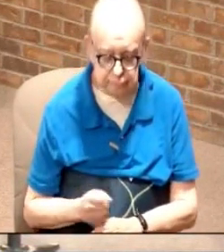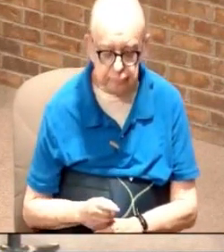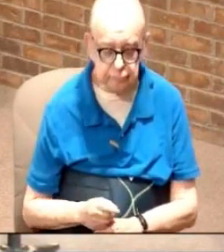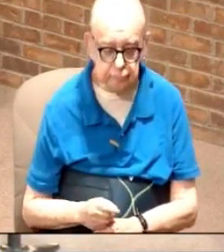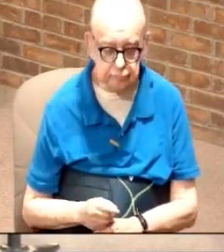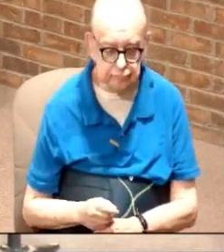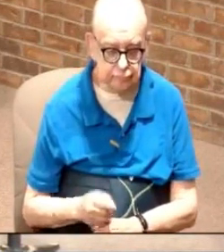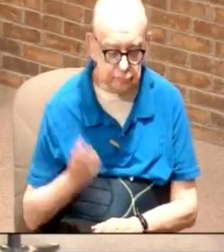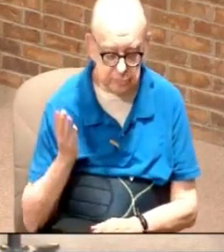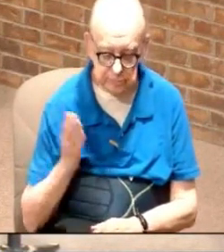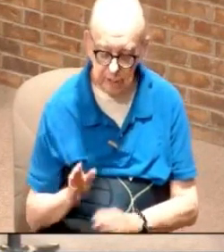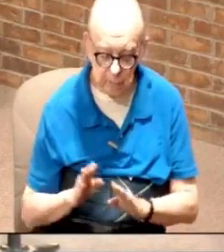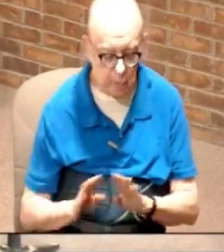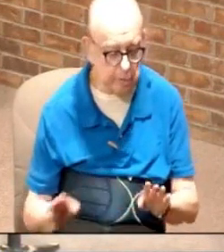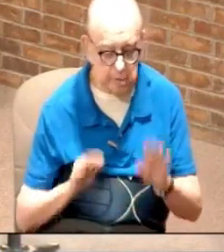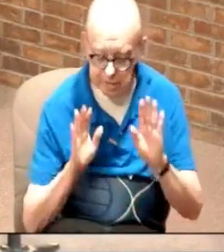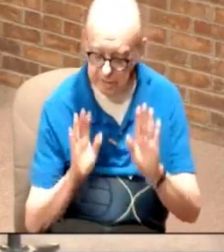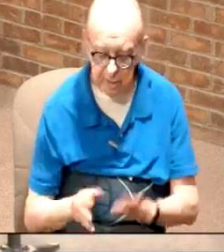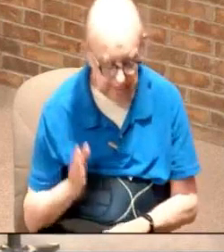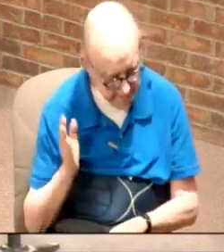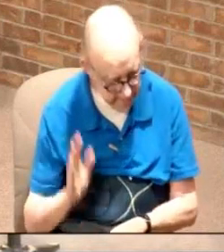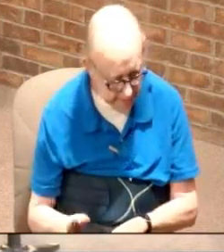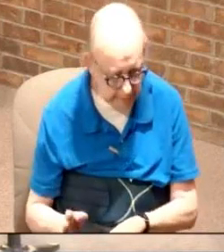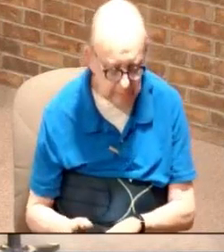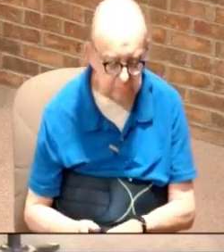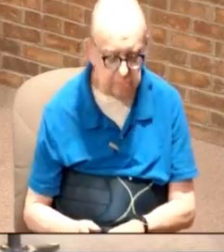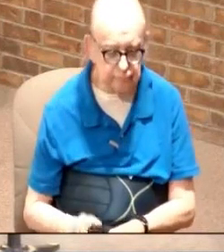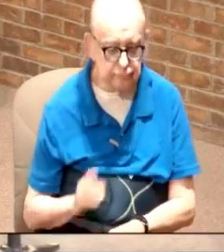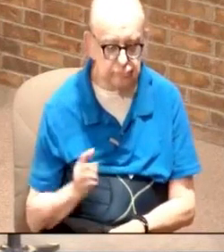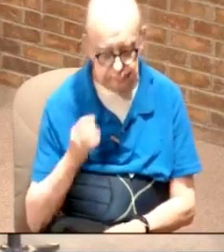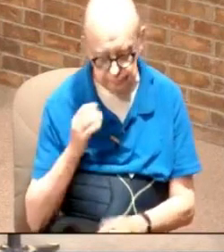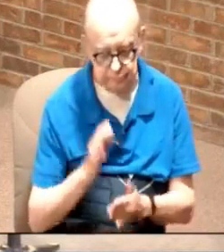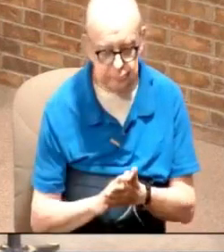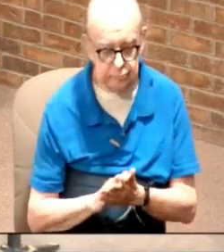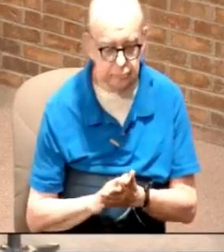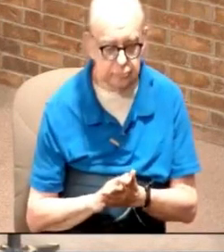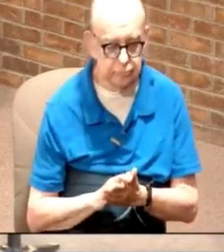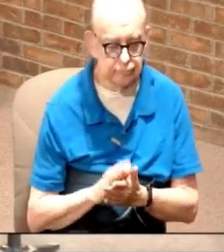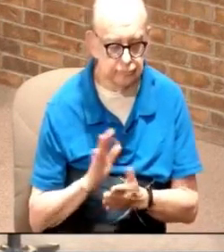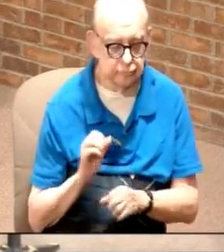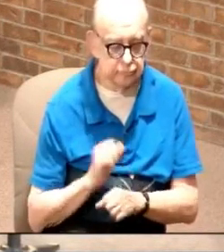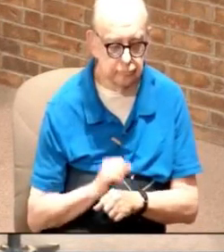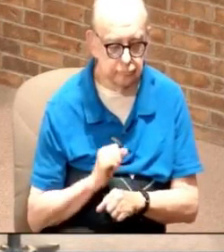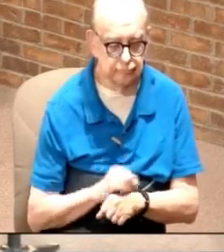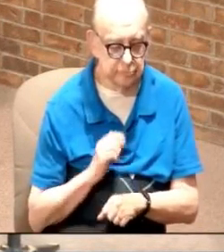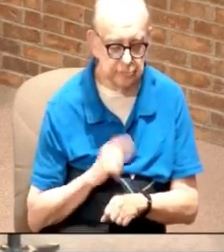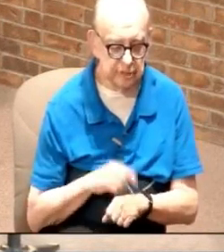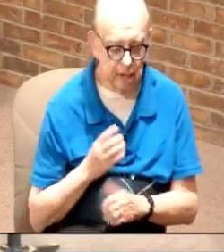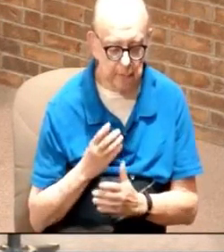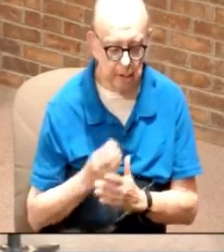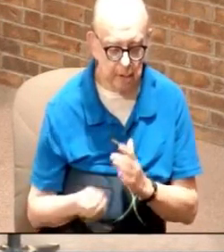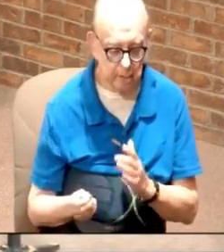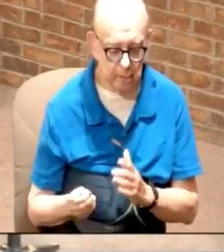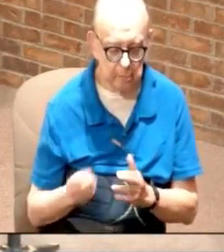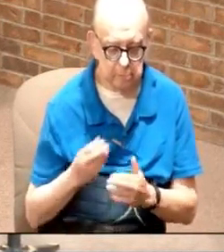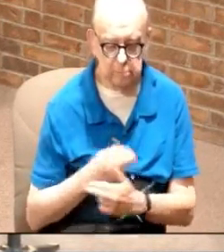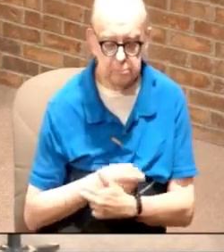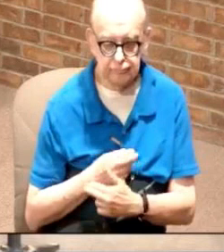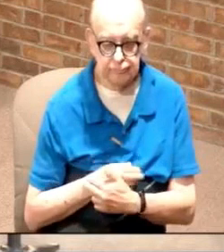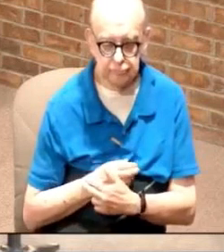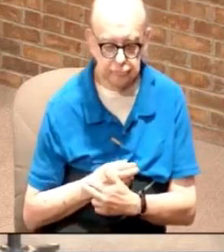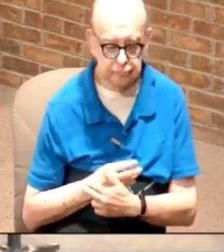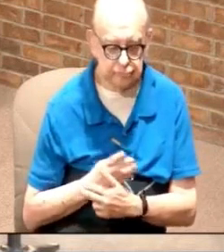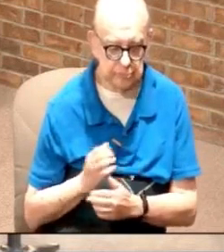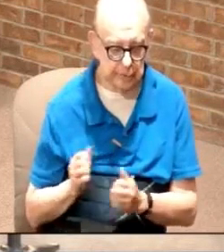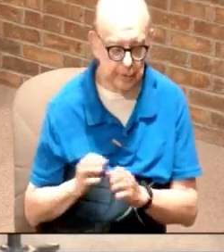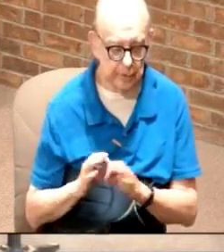they will never open on Sunday they believe that their workers need time out to rest be